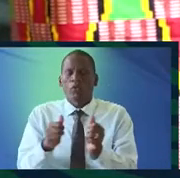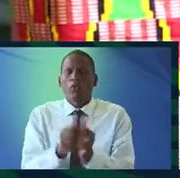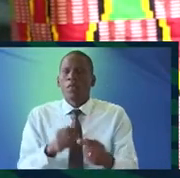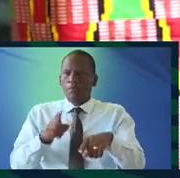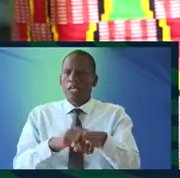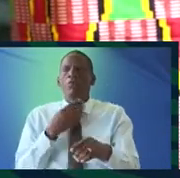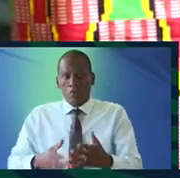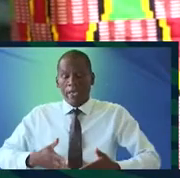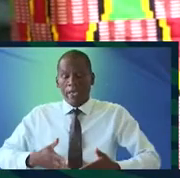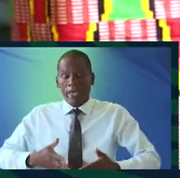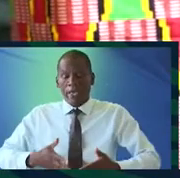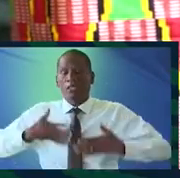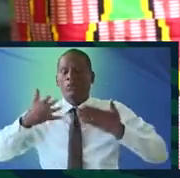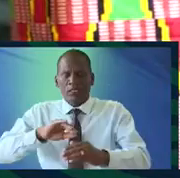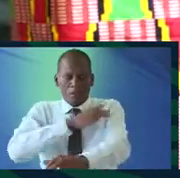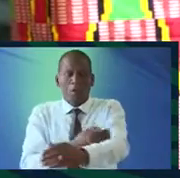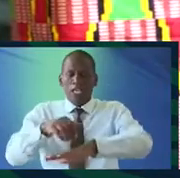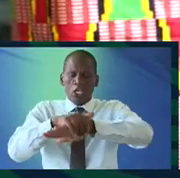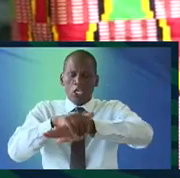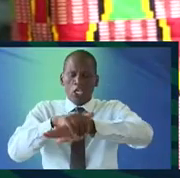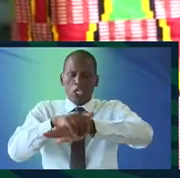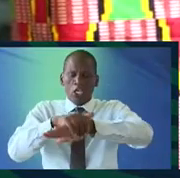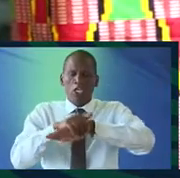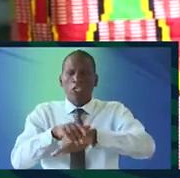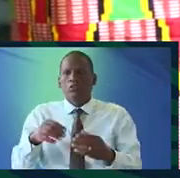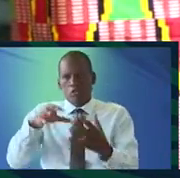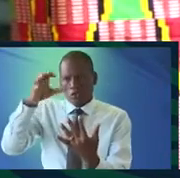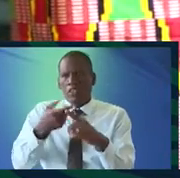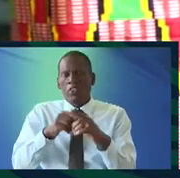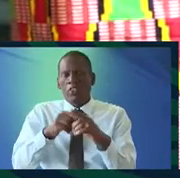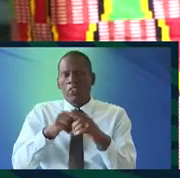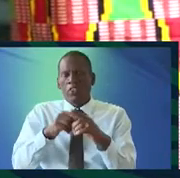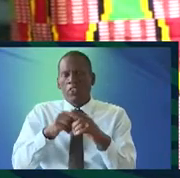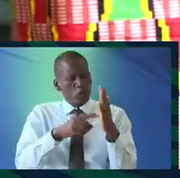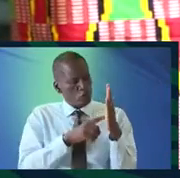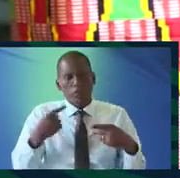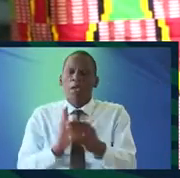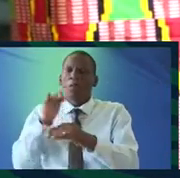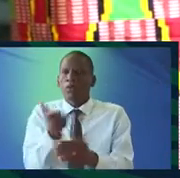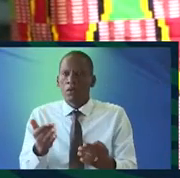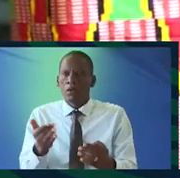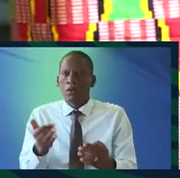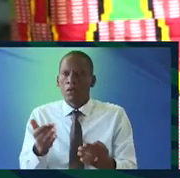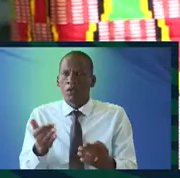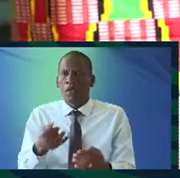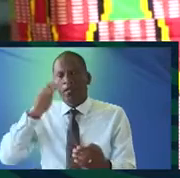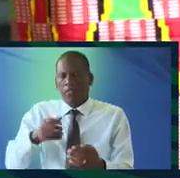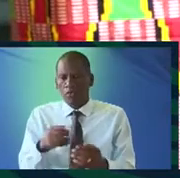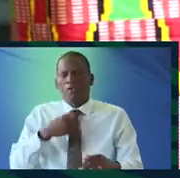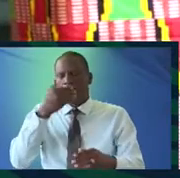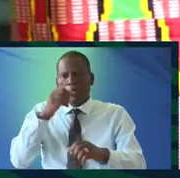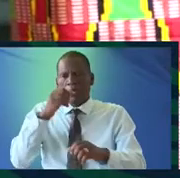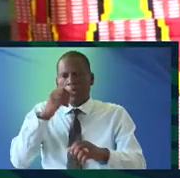but when you want to express power English is your choice then you show the people I'm above you I'm more learner than you are